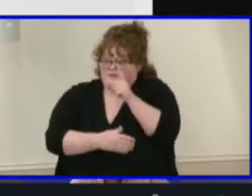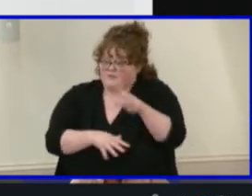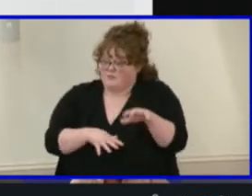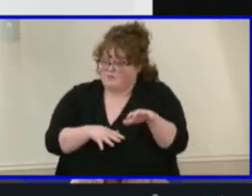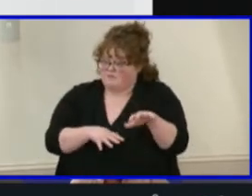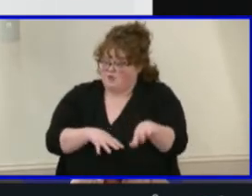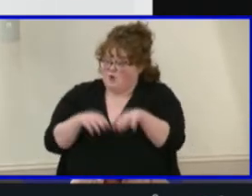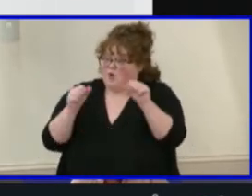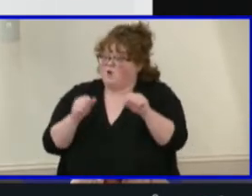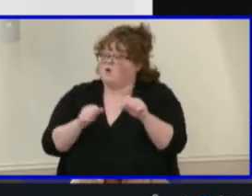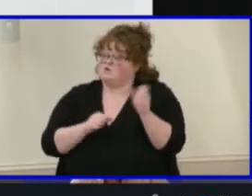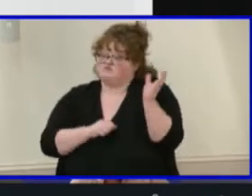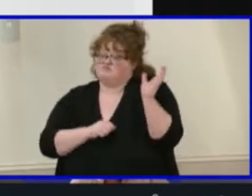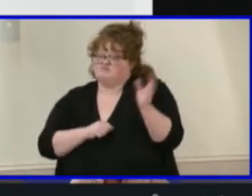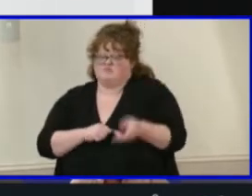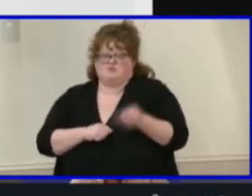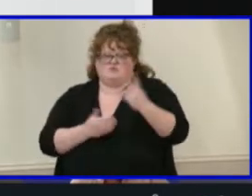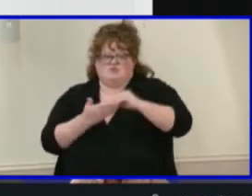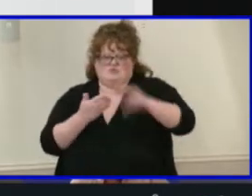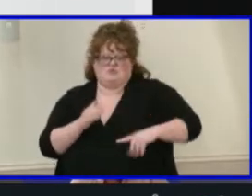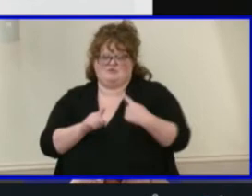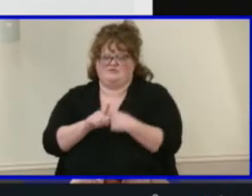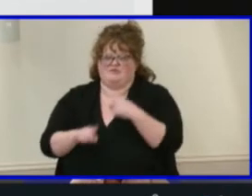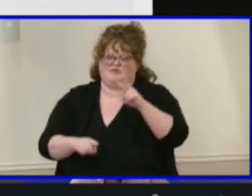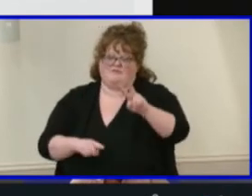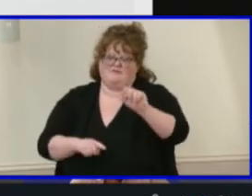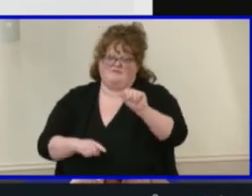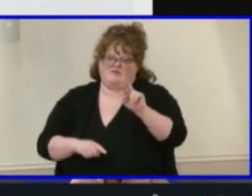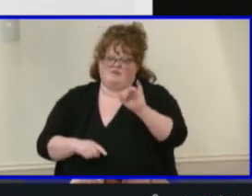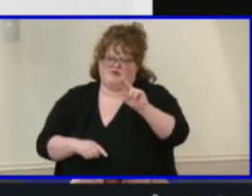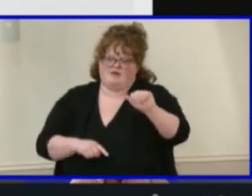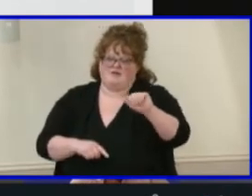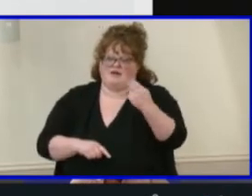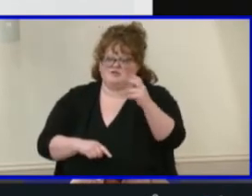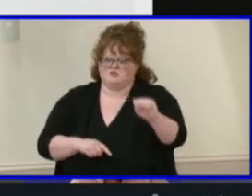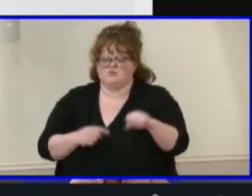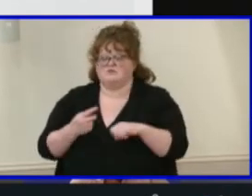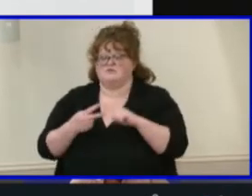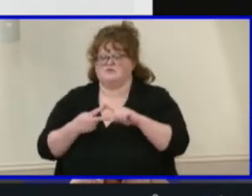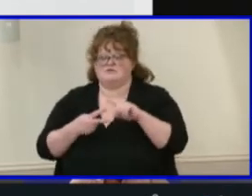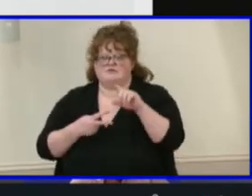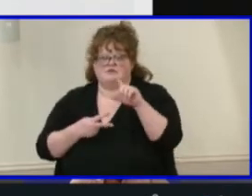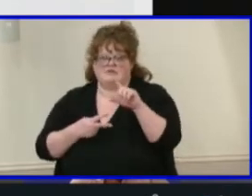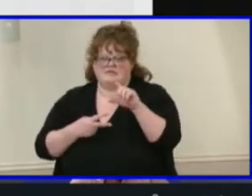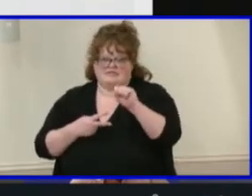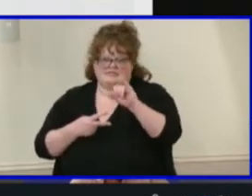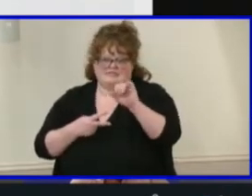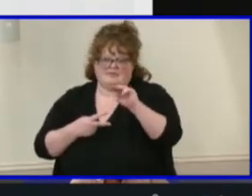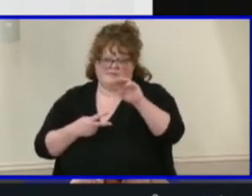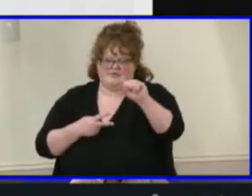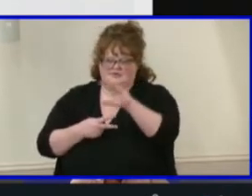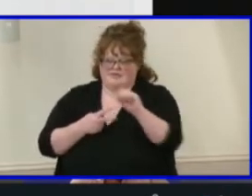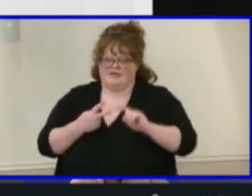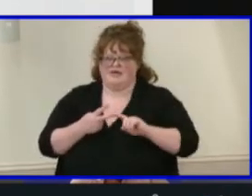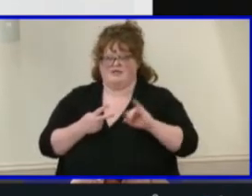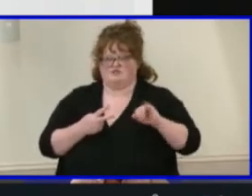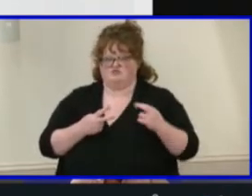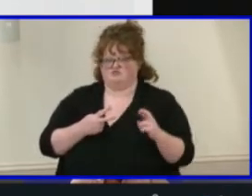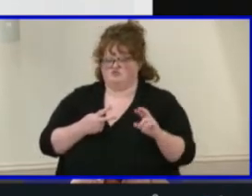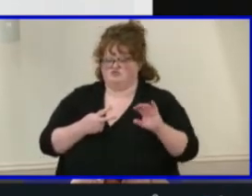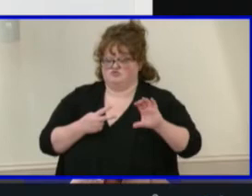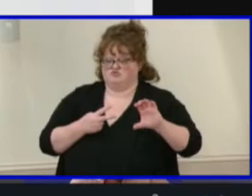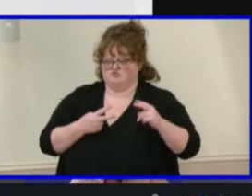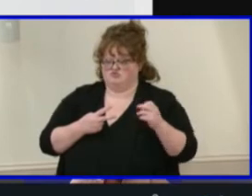and Media Relations at Verina High School, sophomore Lise Simmons and junior Lexi Church. Thank